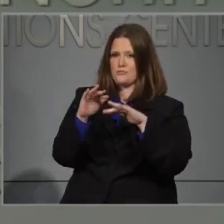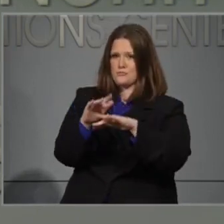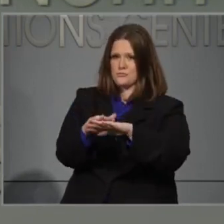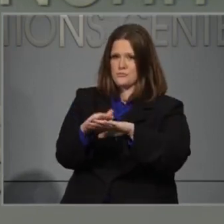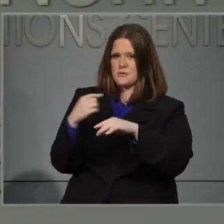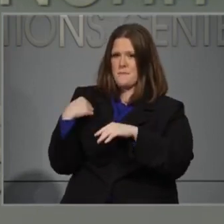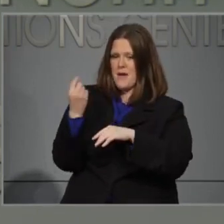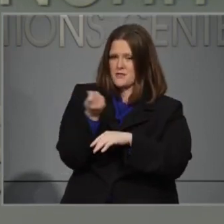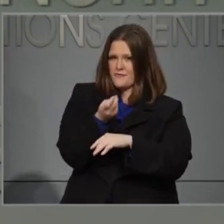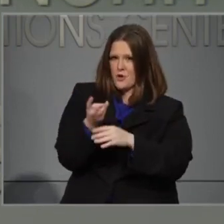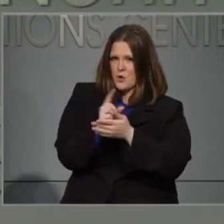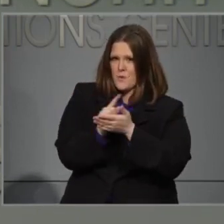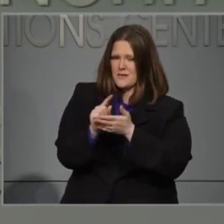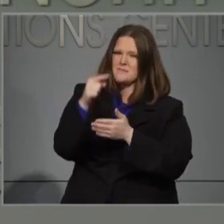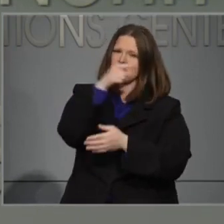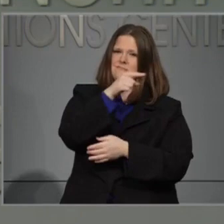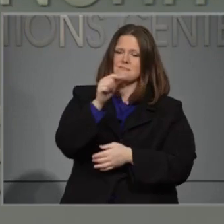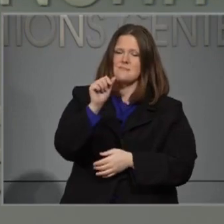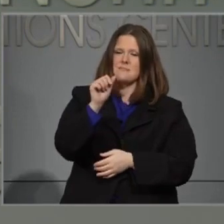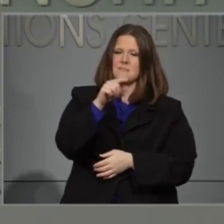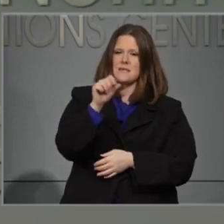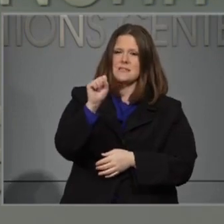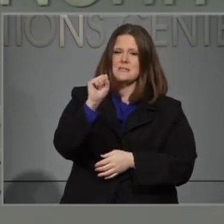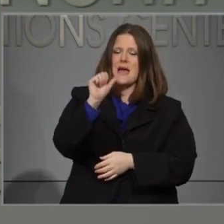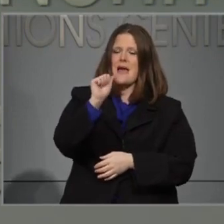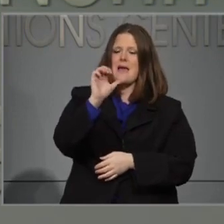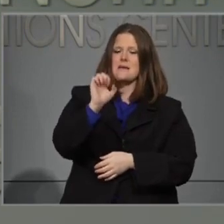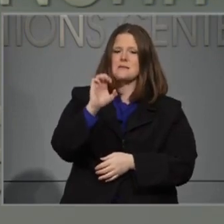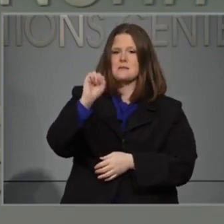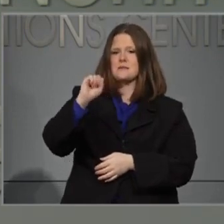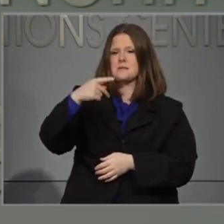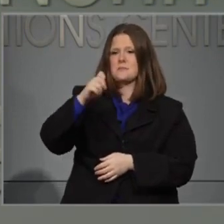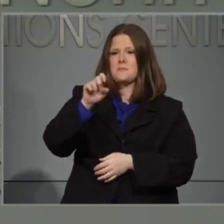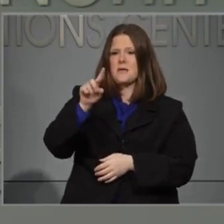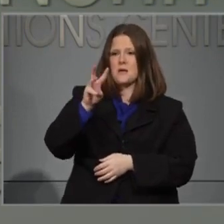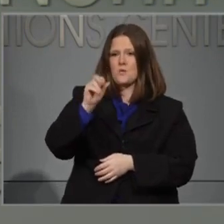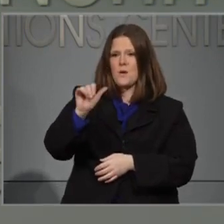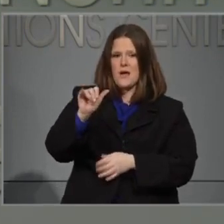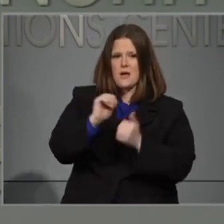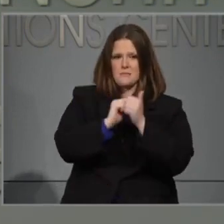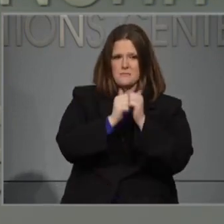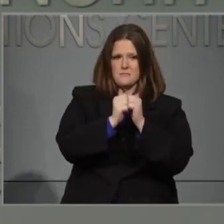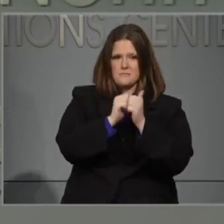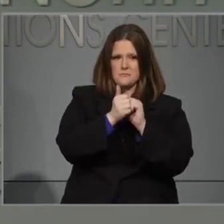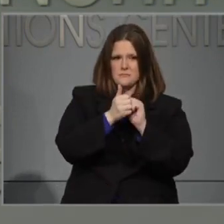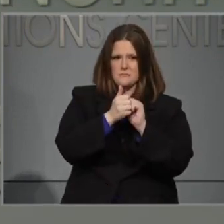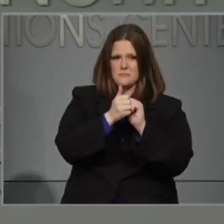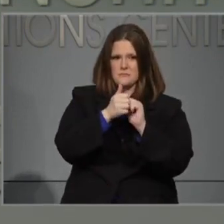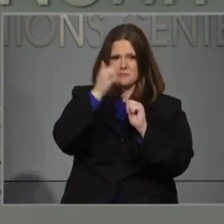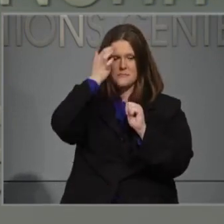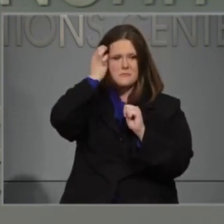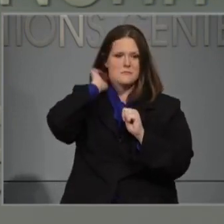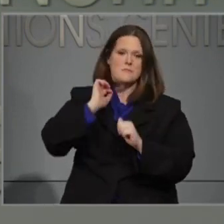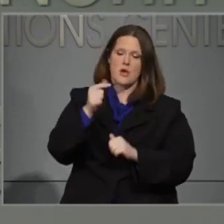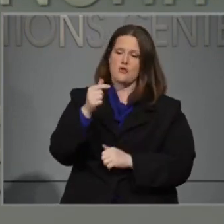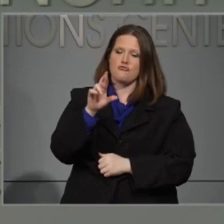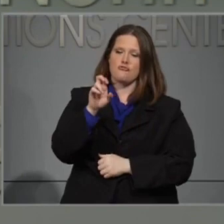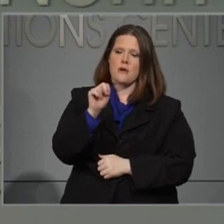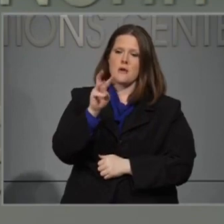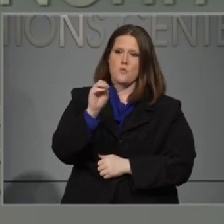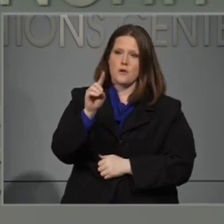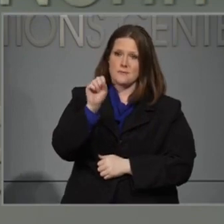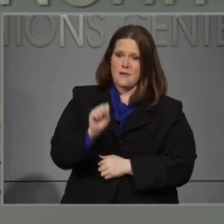few weeks at Ace Speedway and Glenwood South and other places. It seems like with those crowds and with cases taking up that